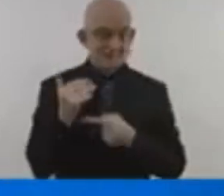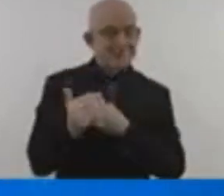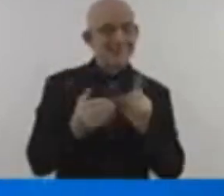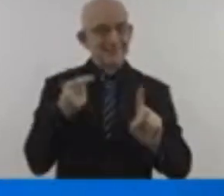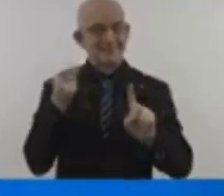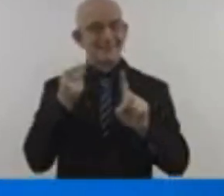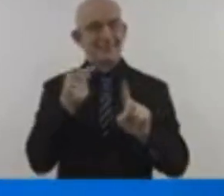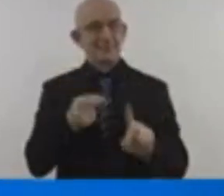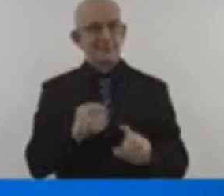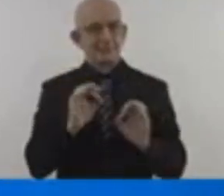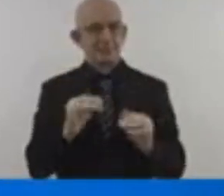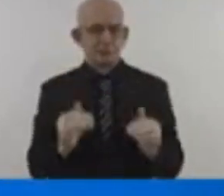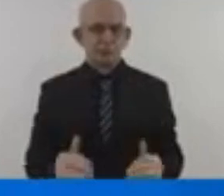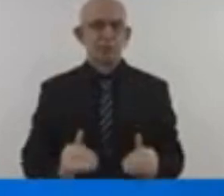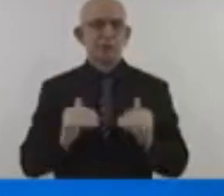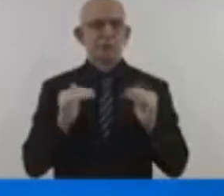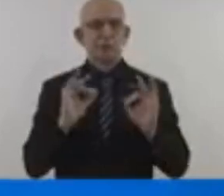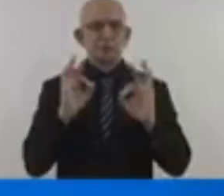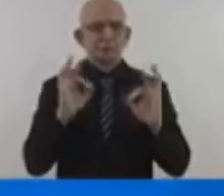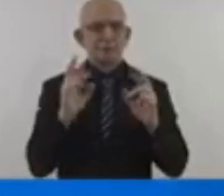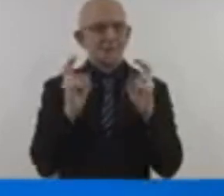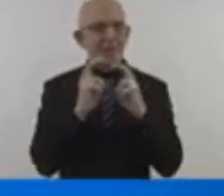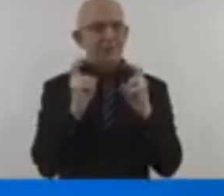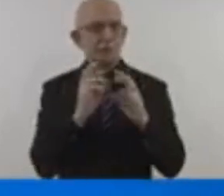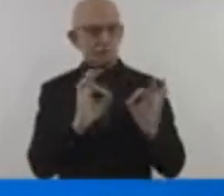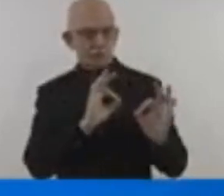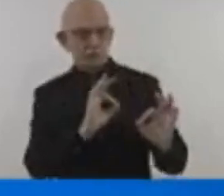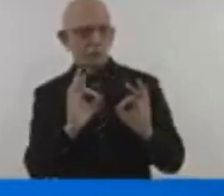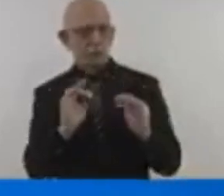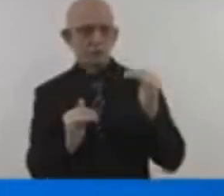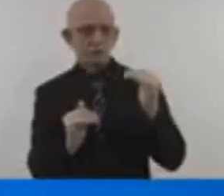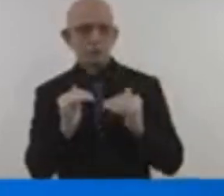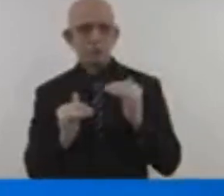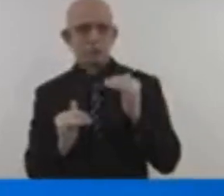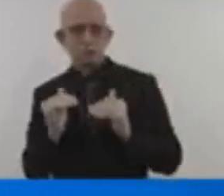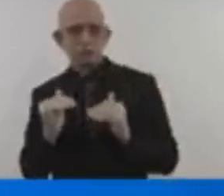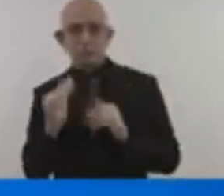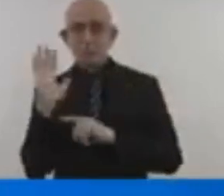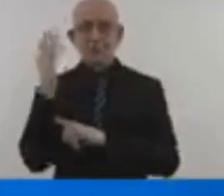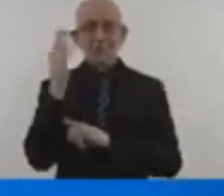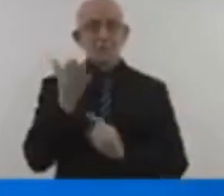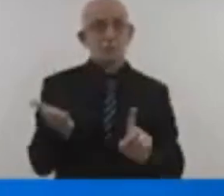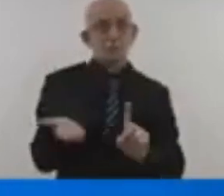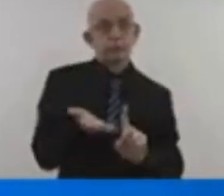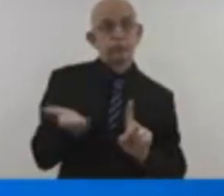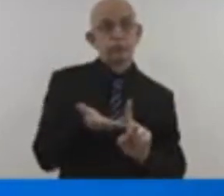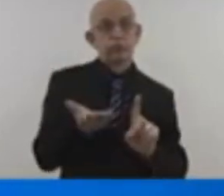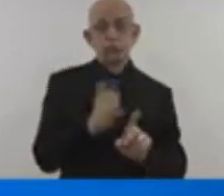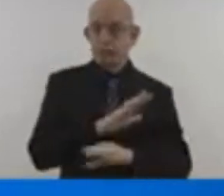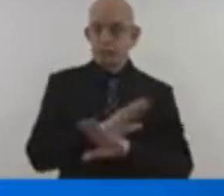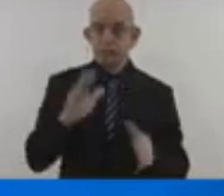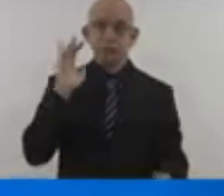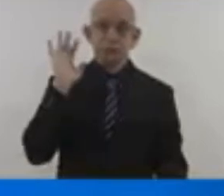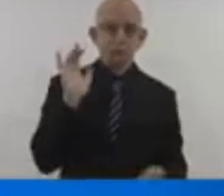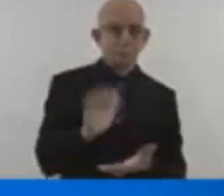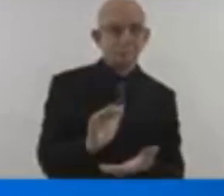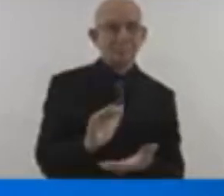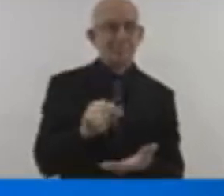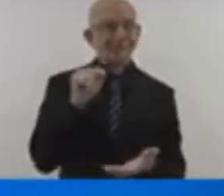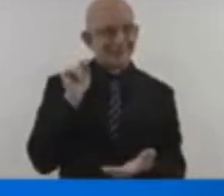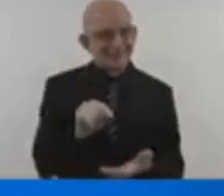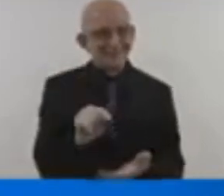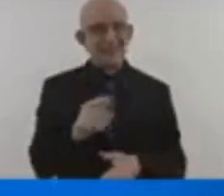production and consumption 30% by the same date. And to align national energy transition strategies